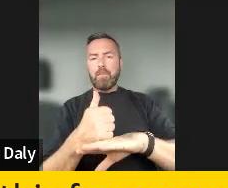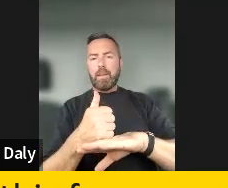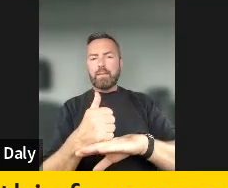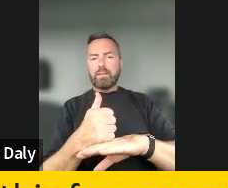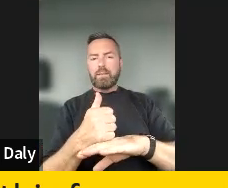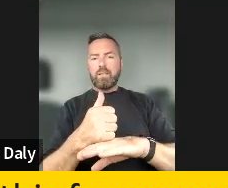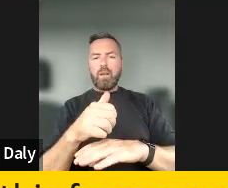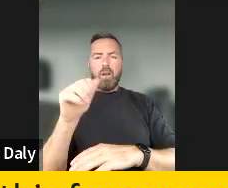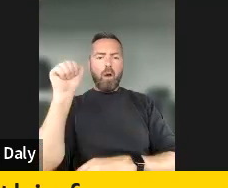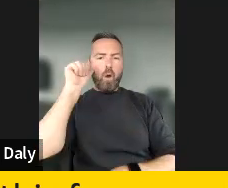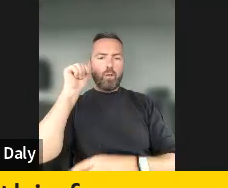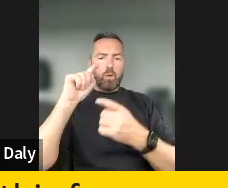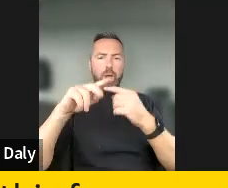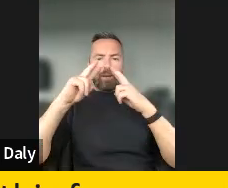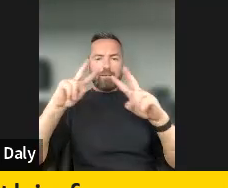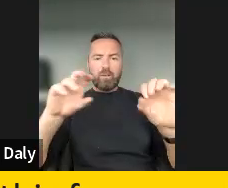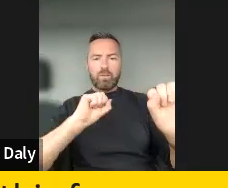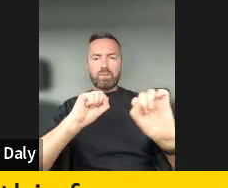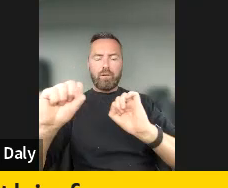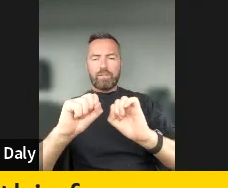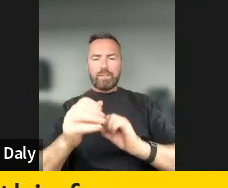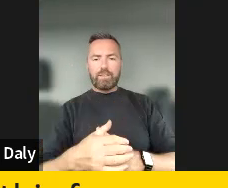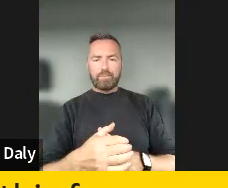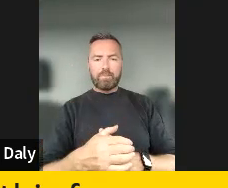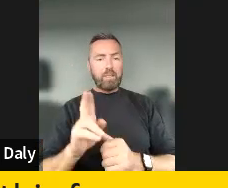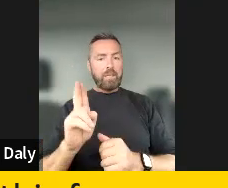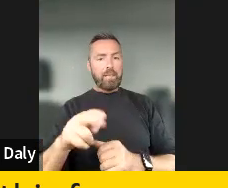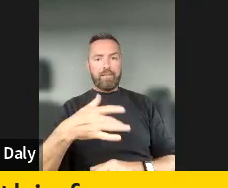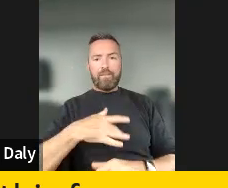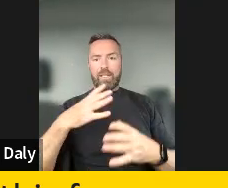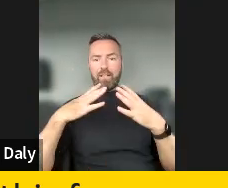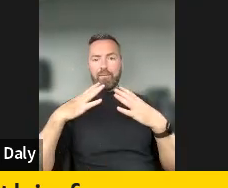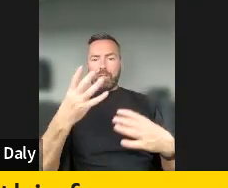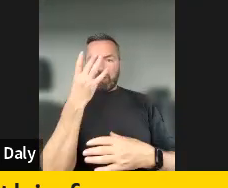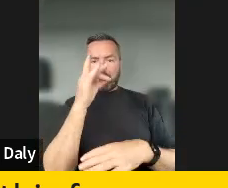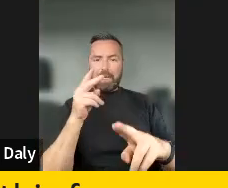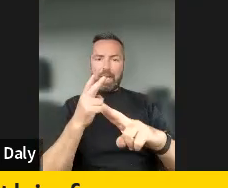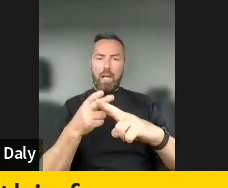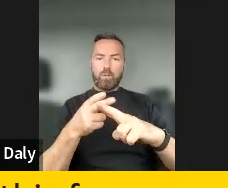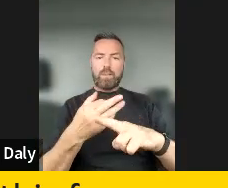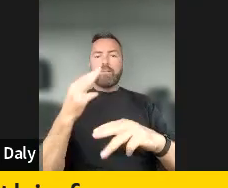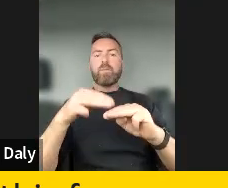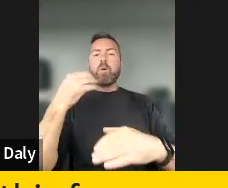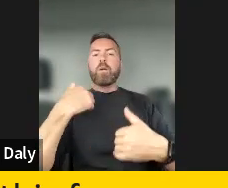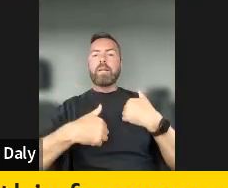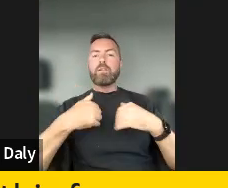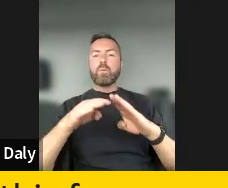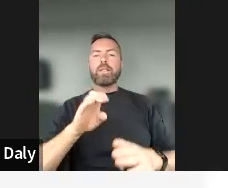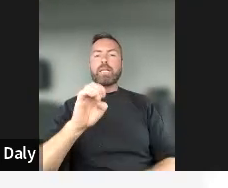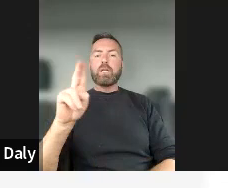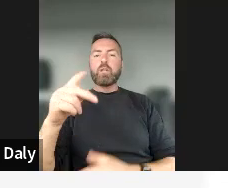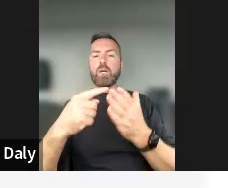visual media services directives. And you can feel free to also check these out if you're more interested in EU policymaking.